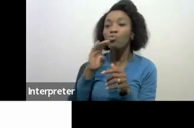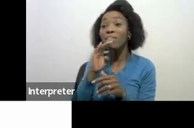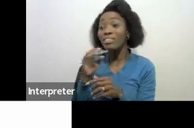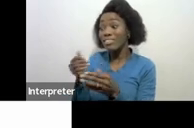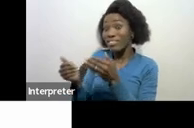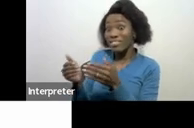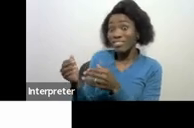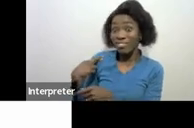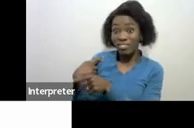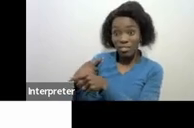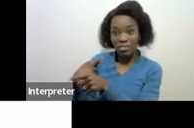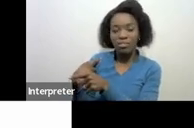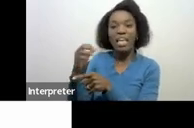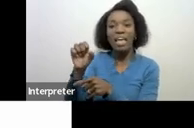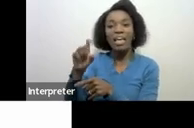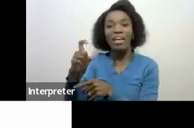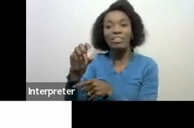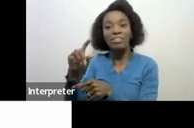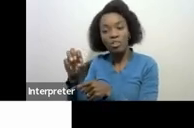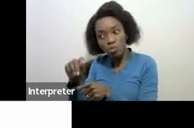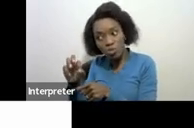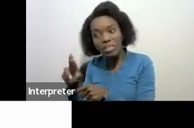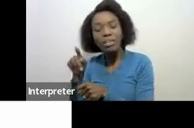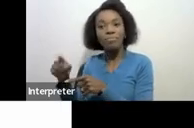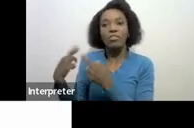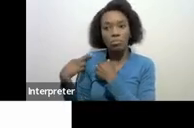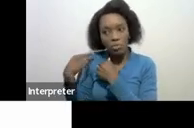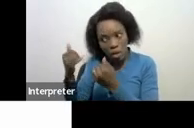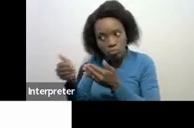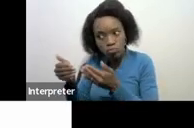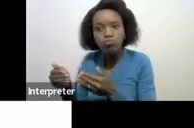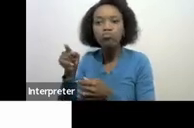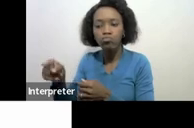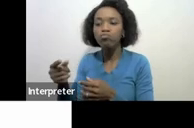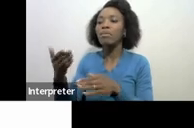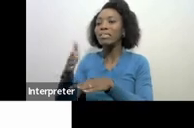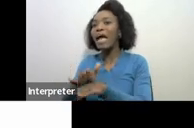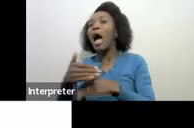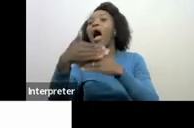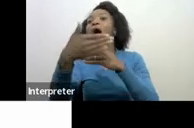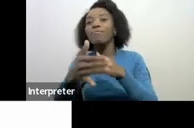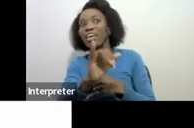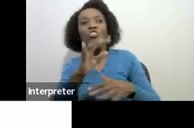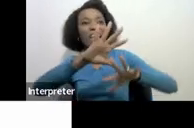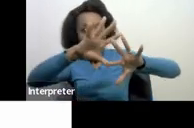then that income and deductions applicable in the deceased after the date of death